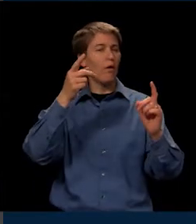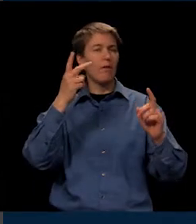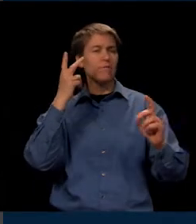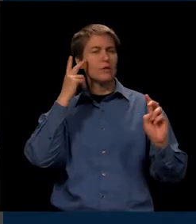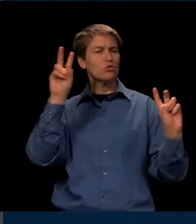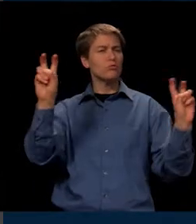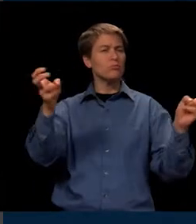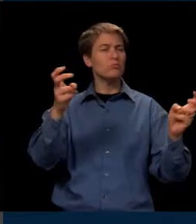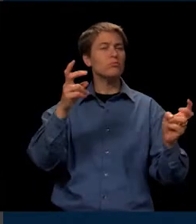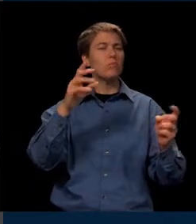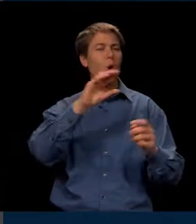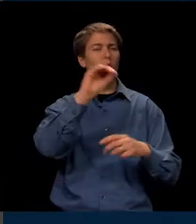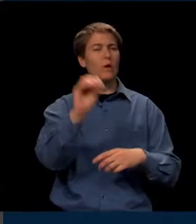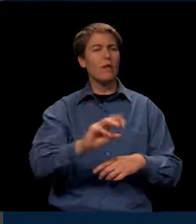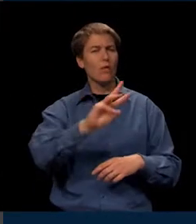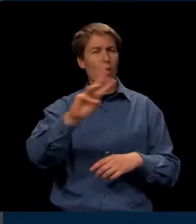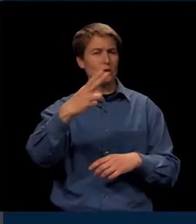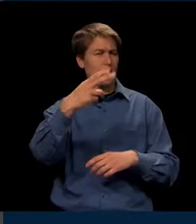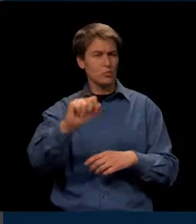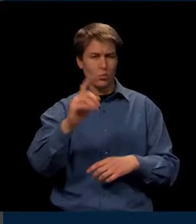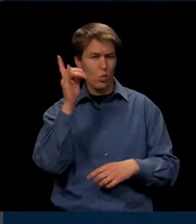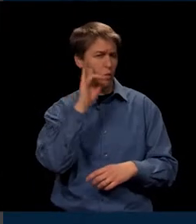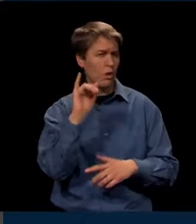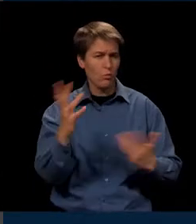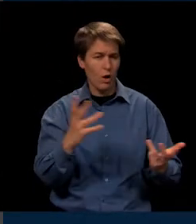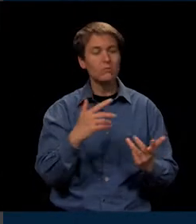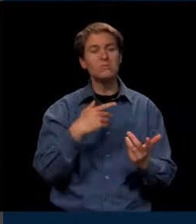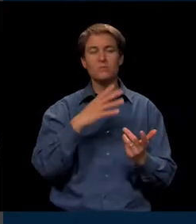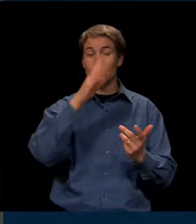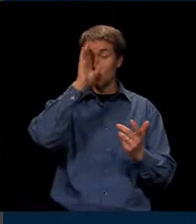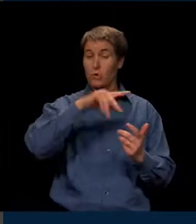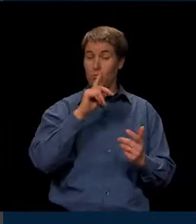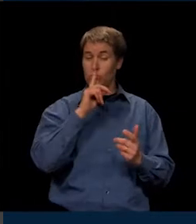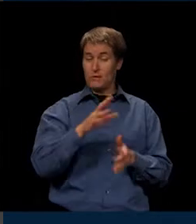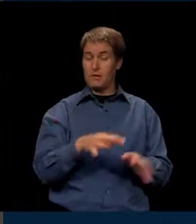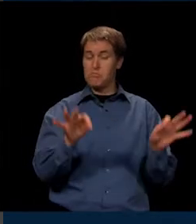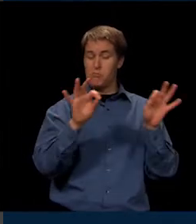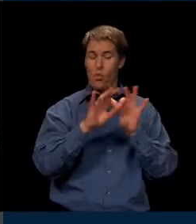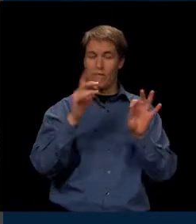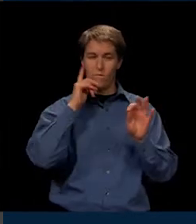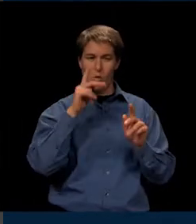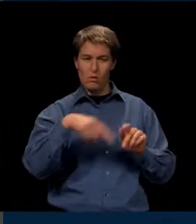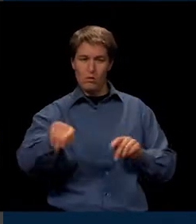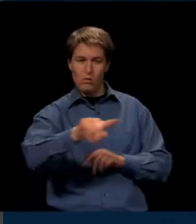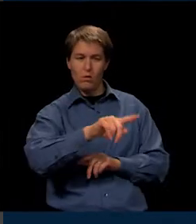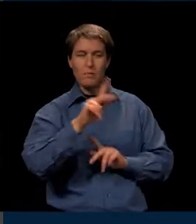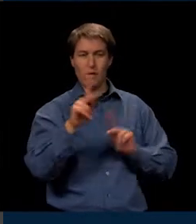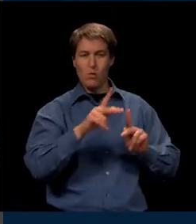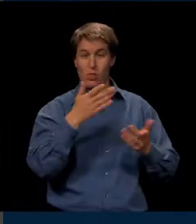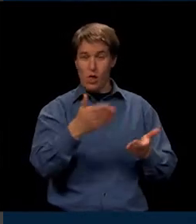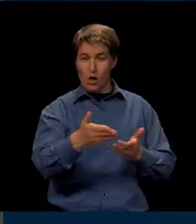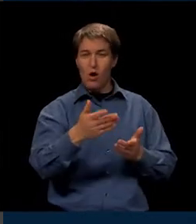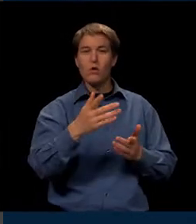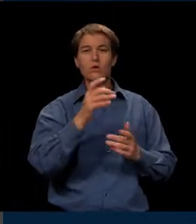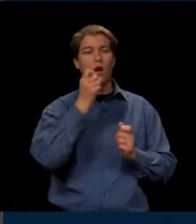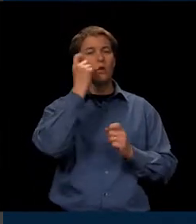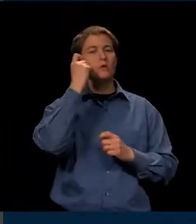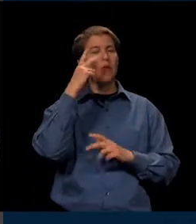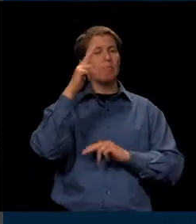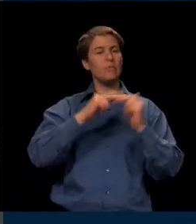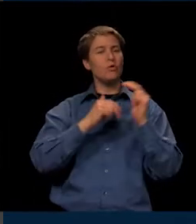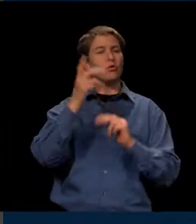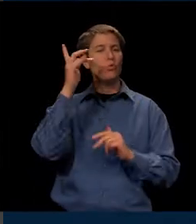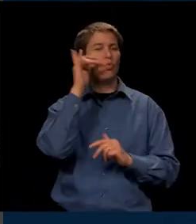to be like because we knew it was very important for folks to get an idea of the whole building before we started building those two specialty